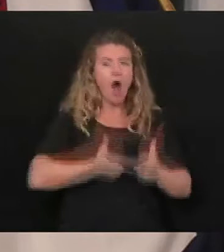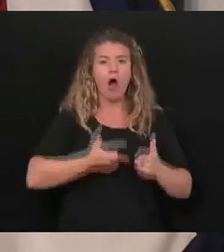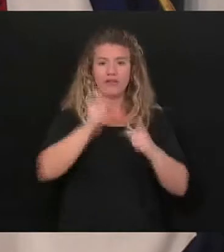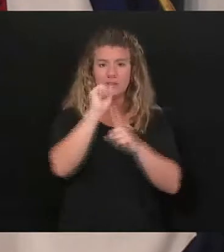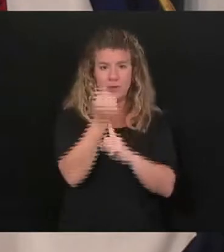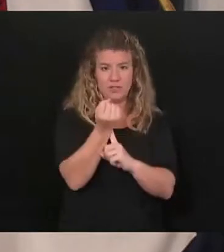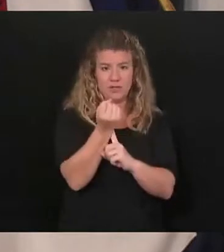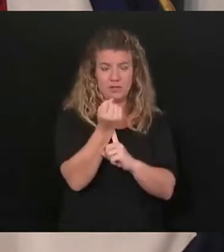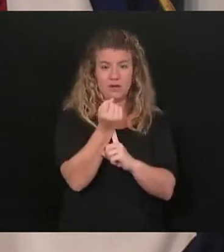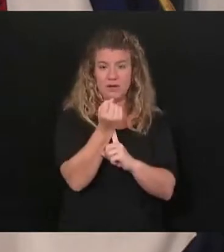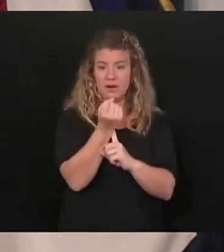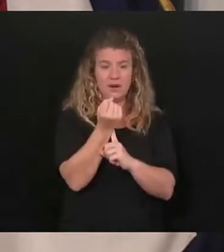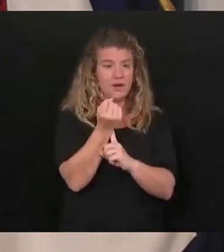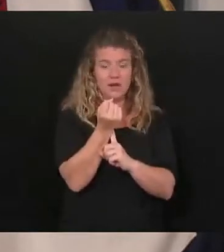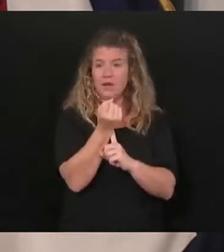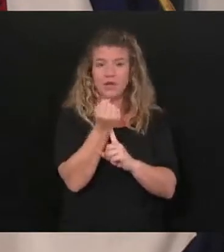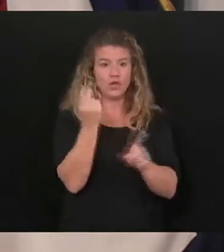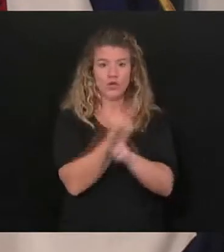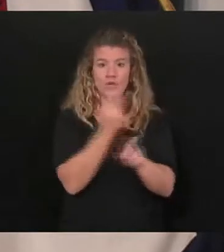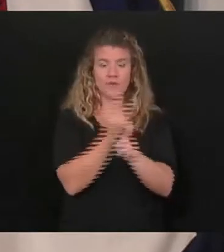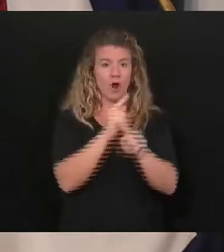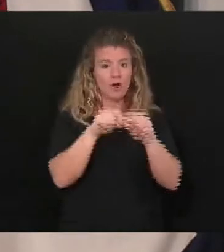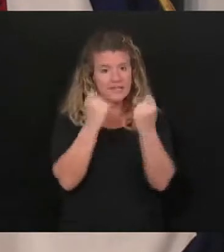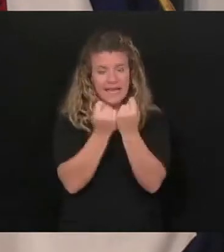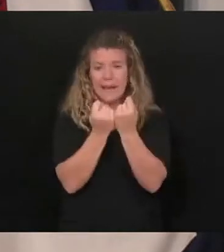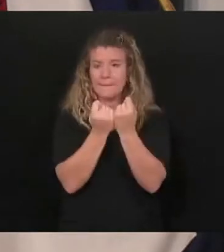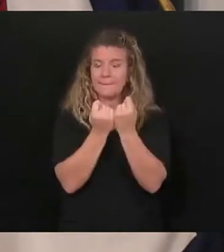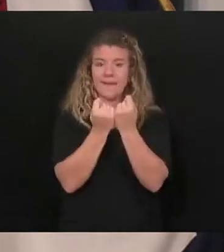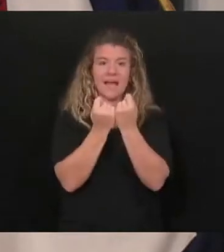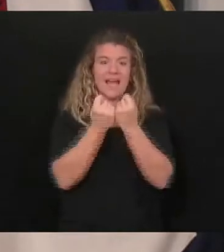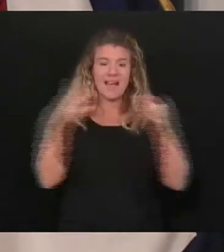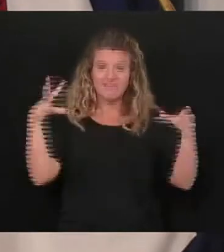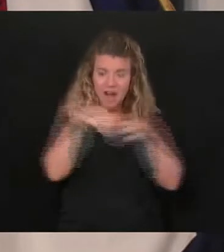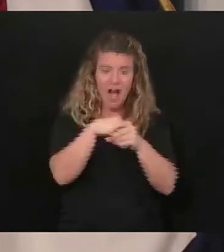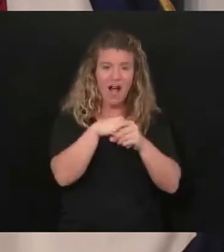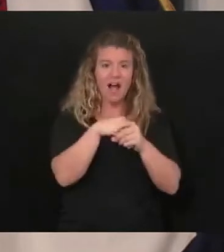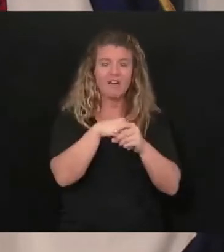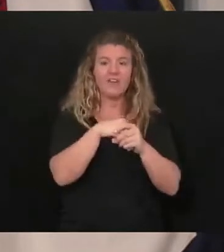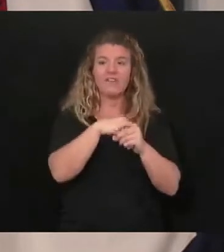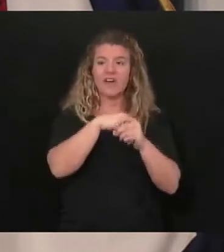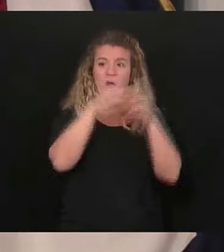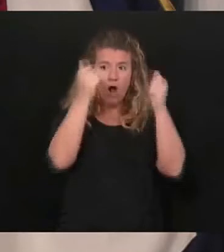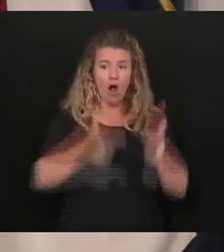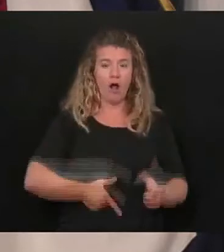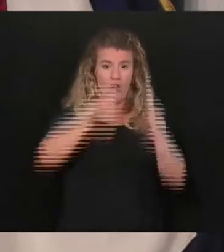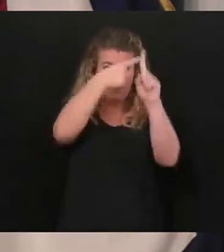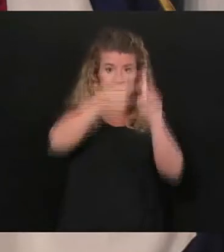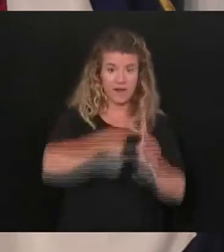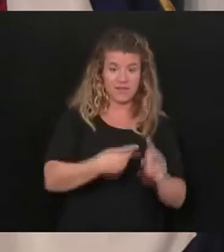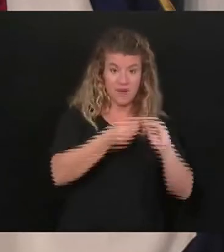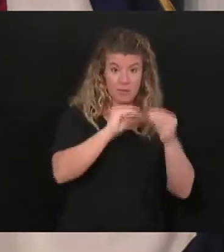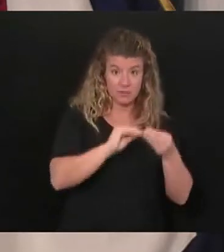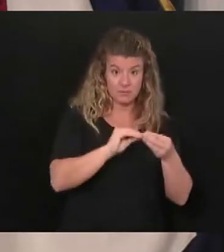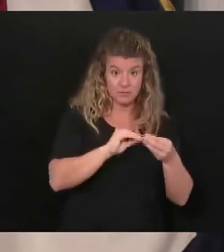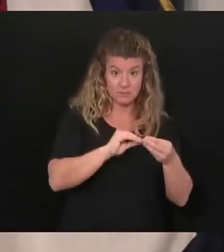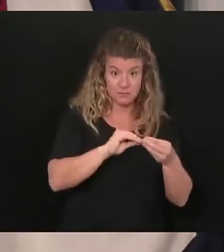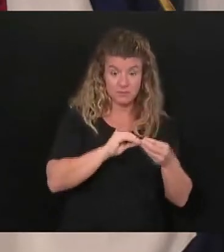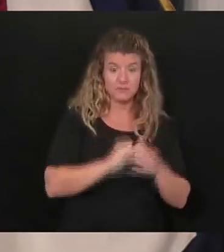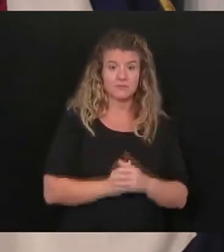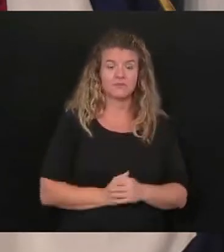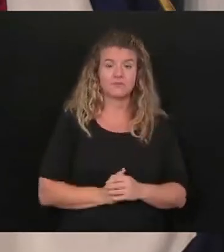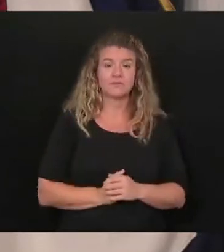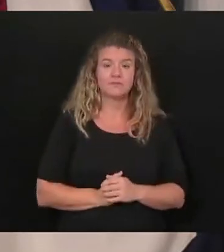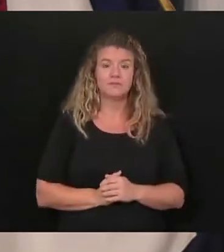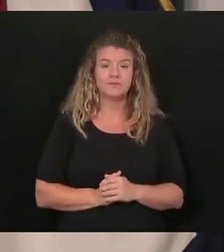with every, every one of our active cases. Now, here's what's happened. And here's where it